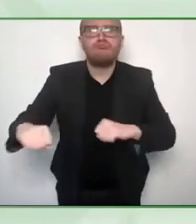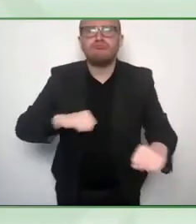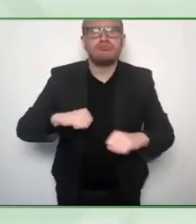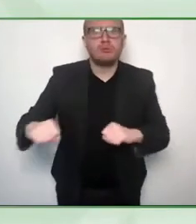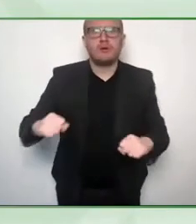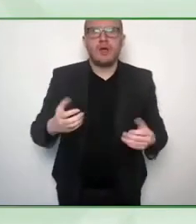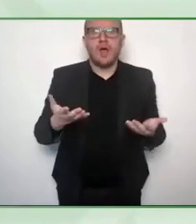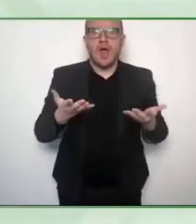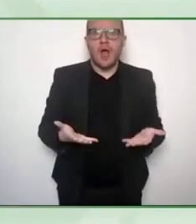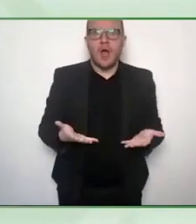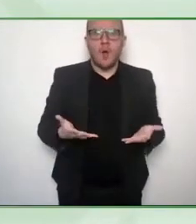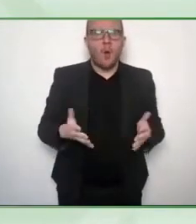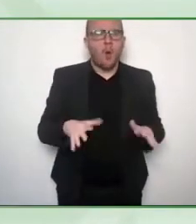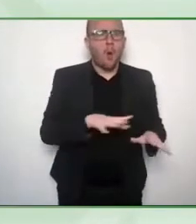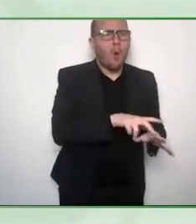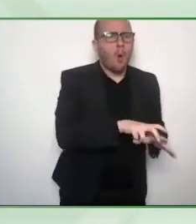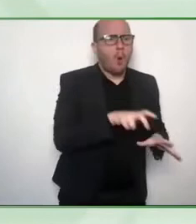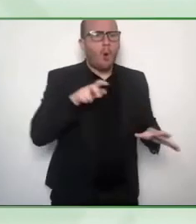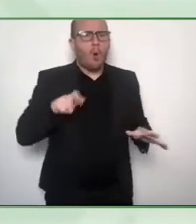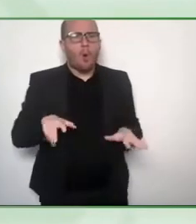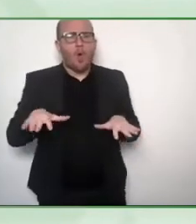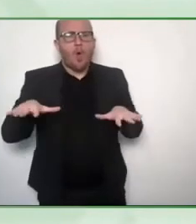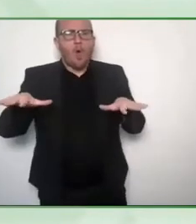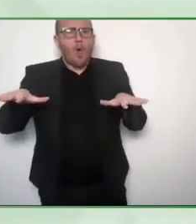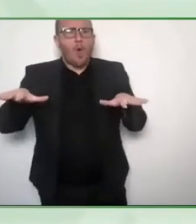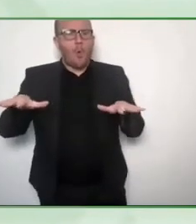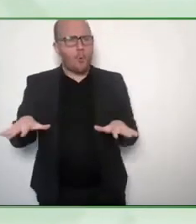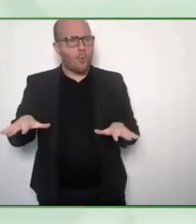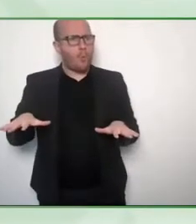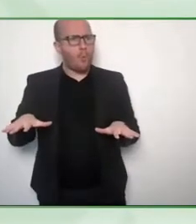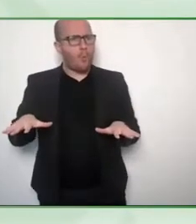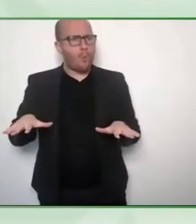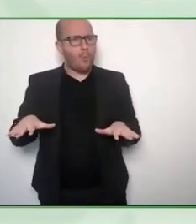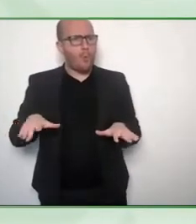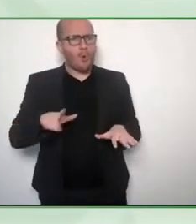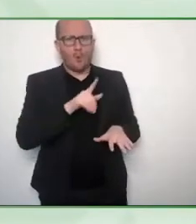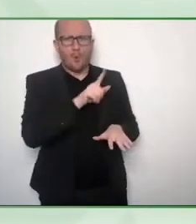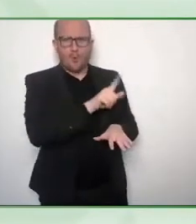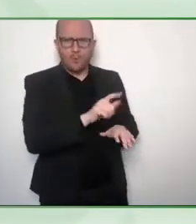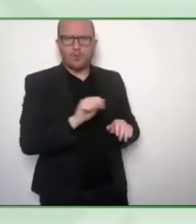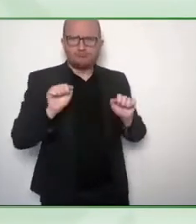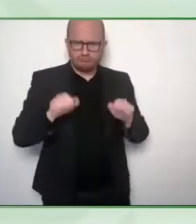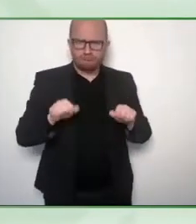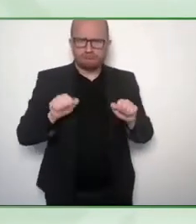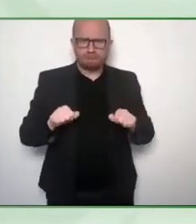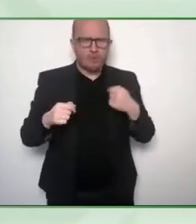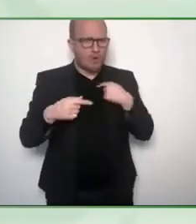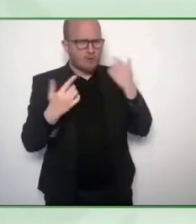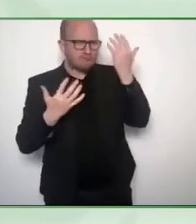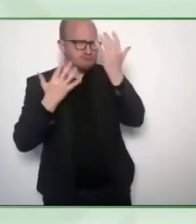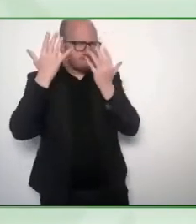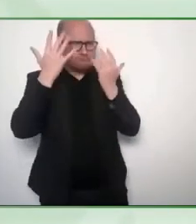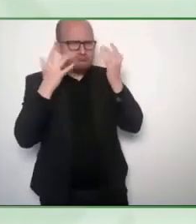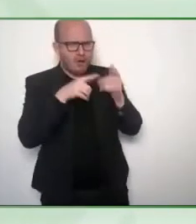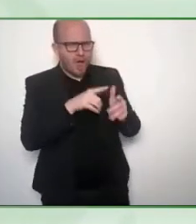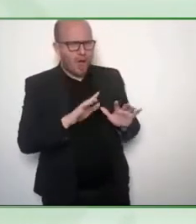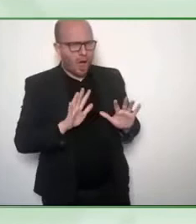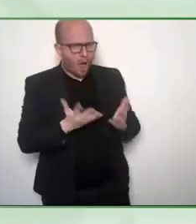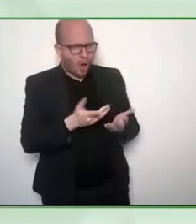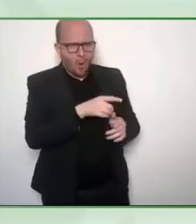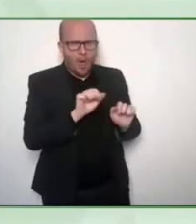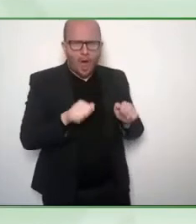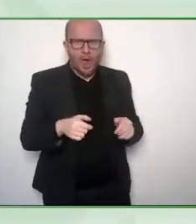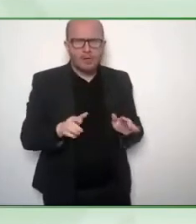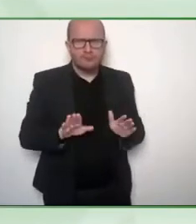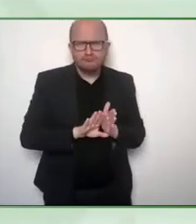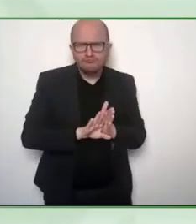impact. I mean, now, to be an ecosystem enabler, which is exactly what we're looking for, right? Mainstream. And what you're saying,